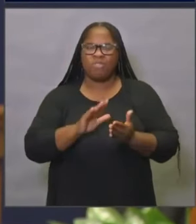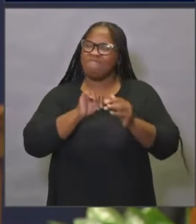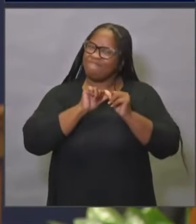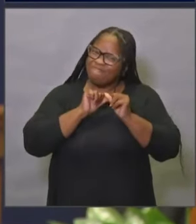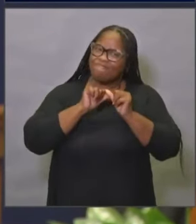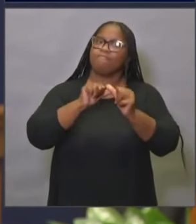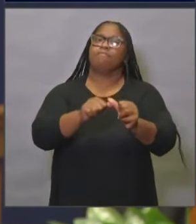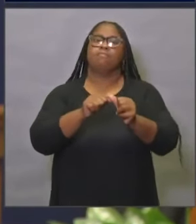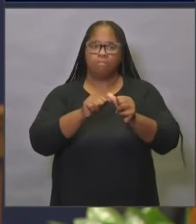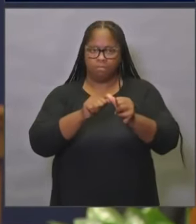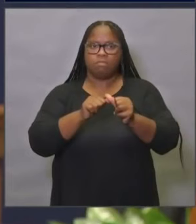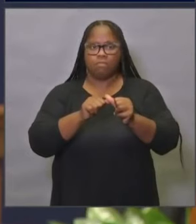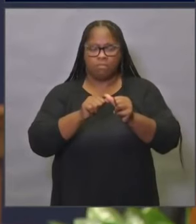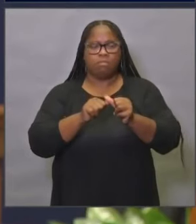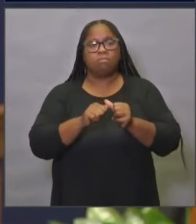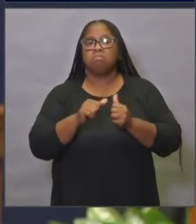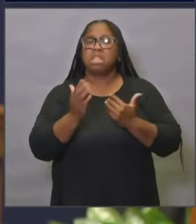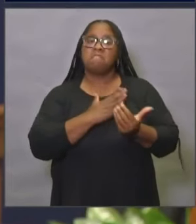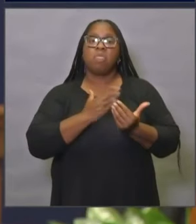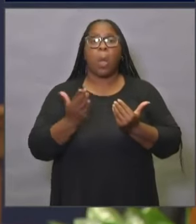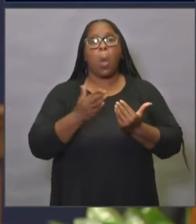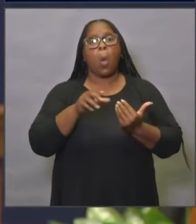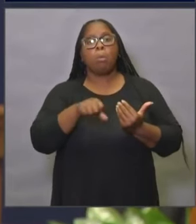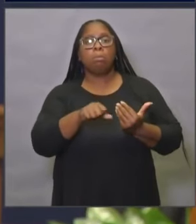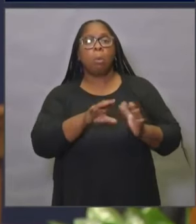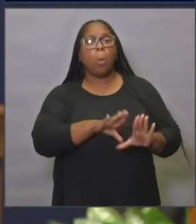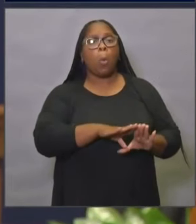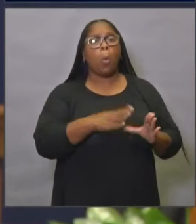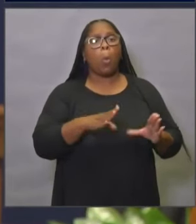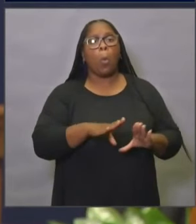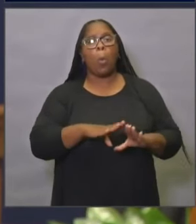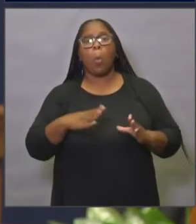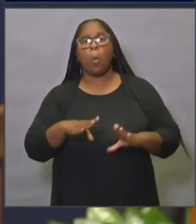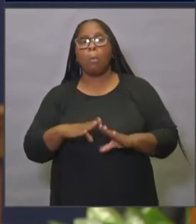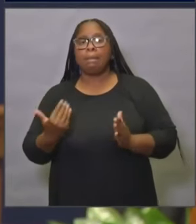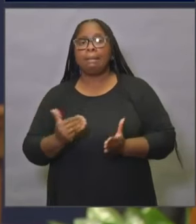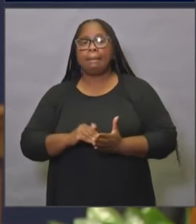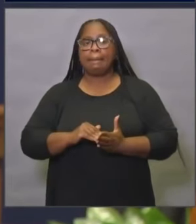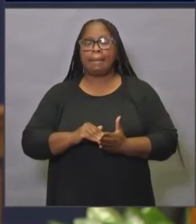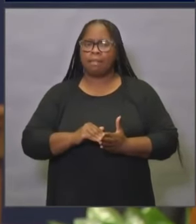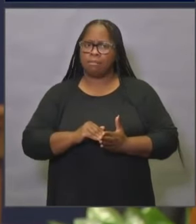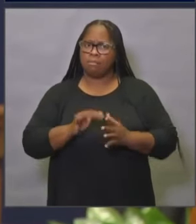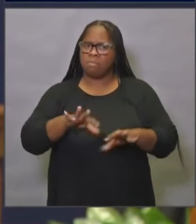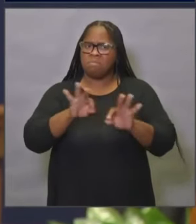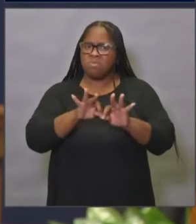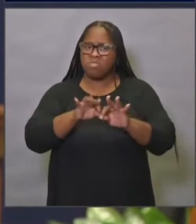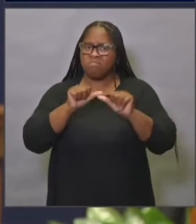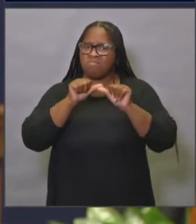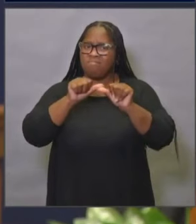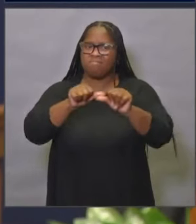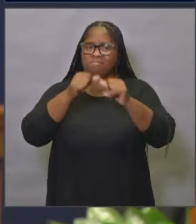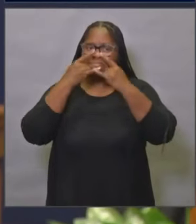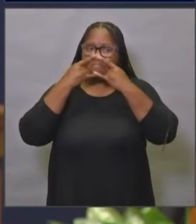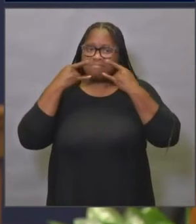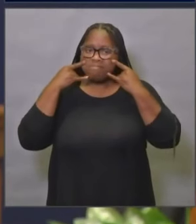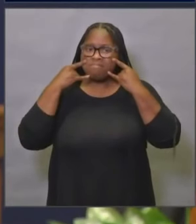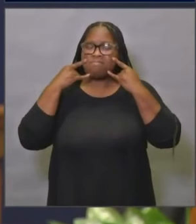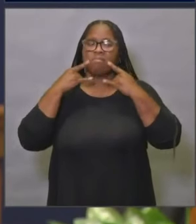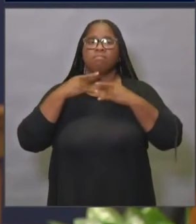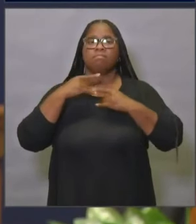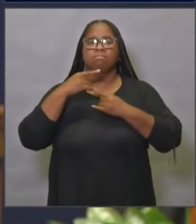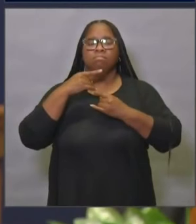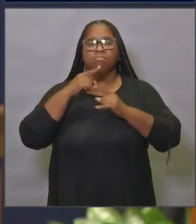place even as things reopen in terms of maintaining your face covering or keeping your distance and keeping your distance from others,